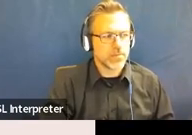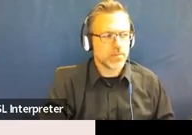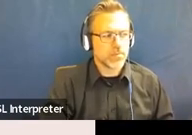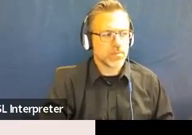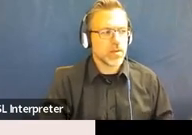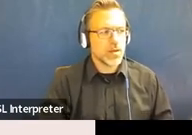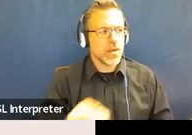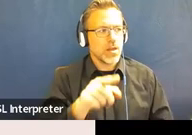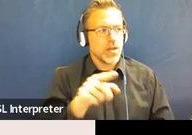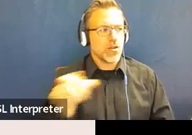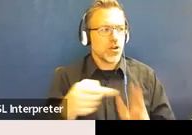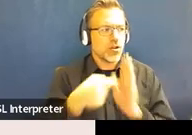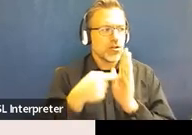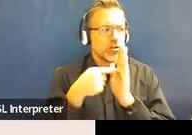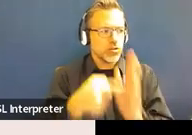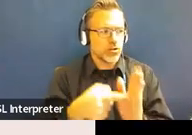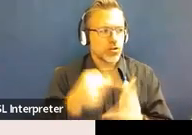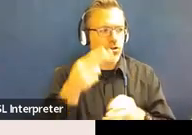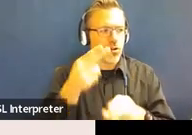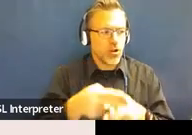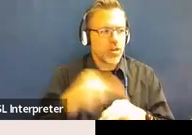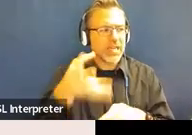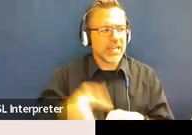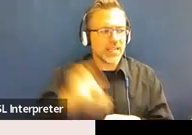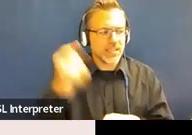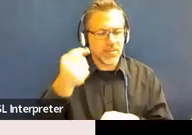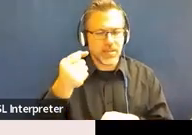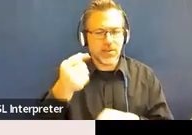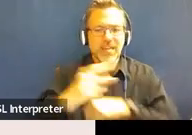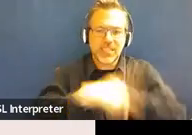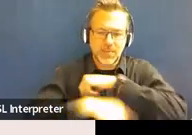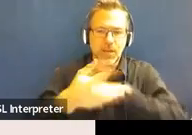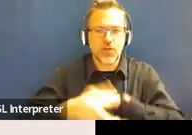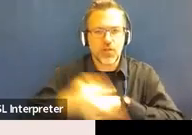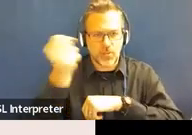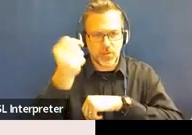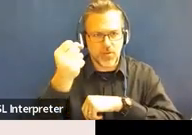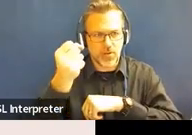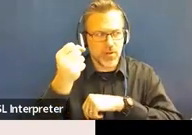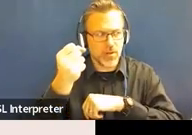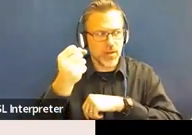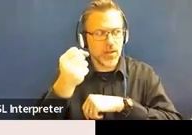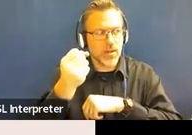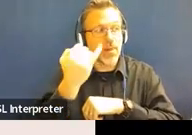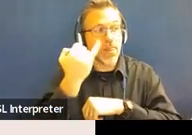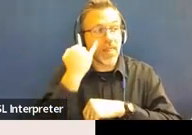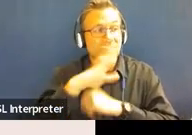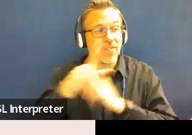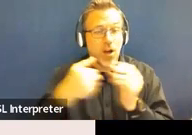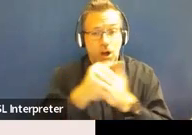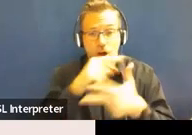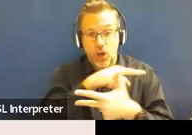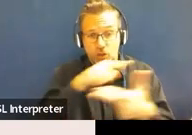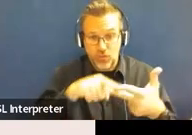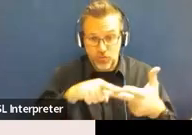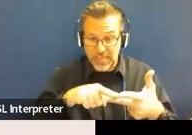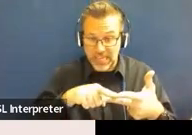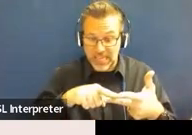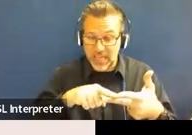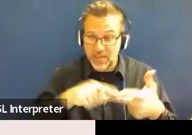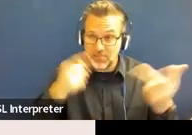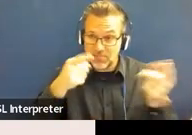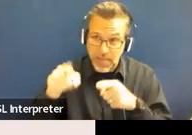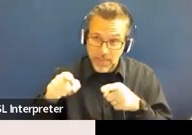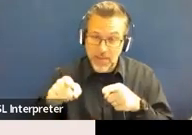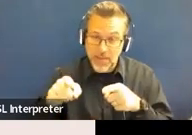considered disciplinary removals. Unless all three of these factors are met, so making sure again